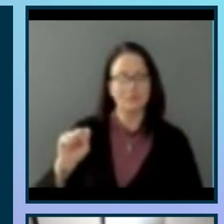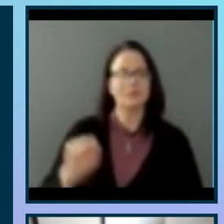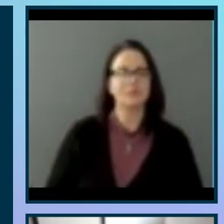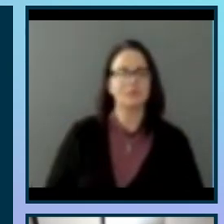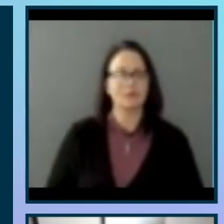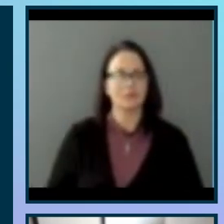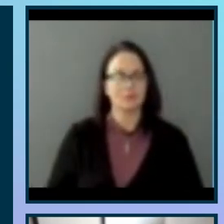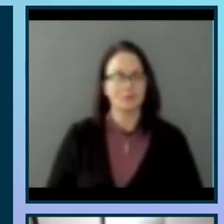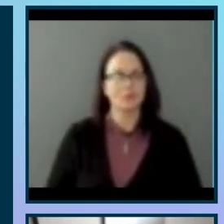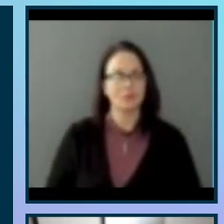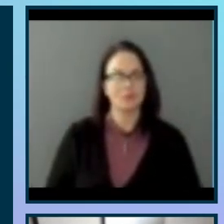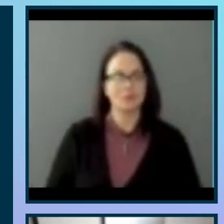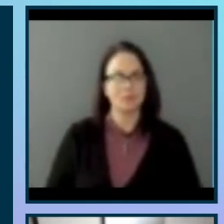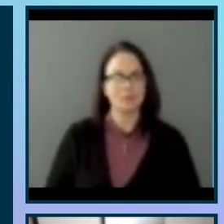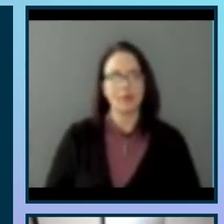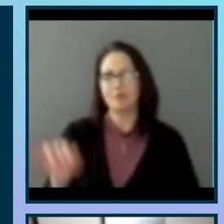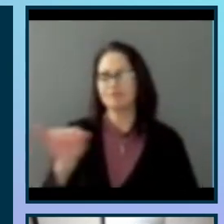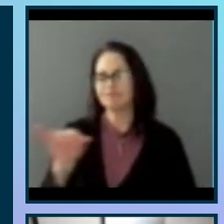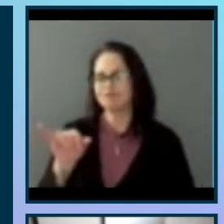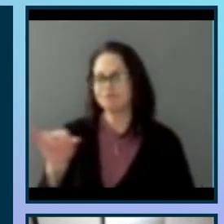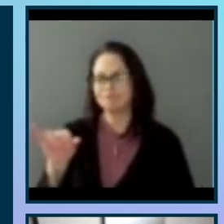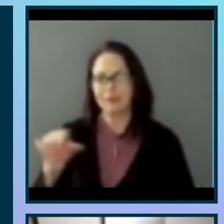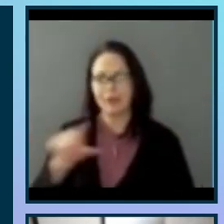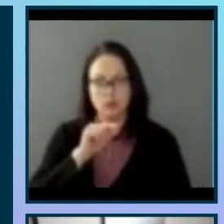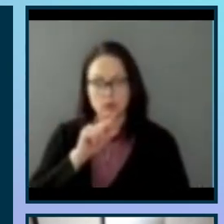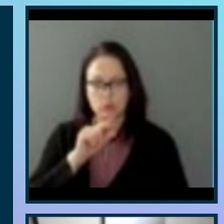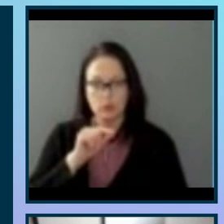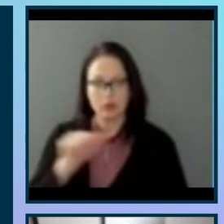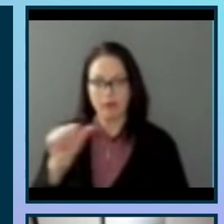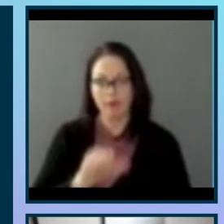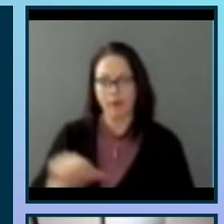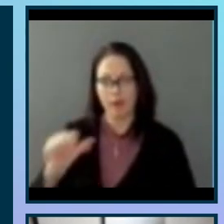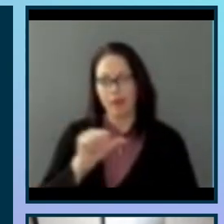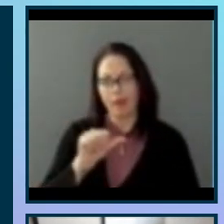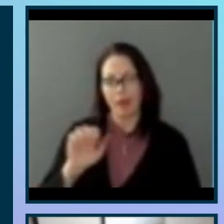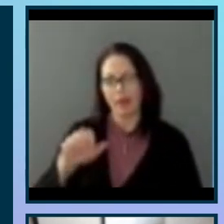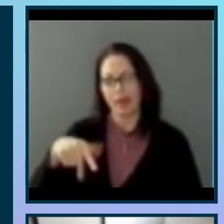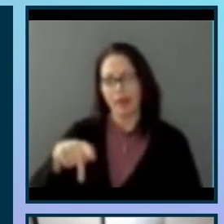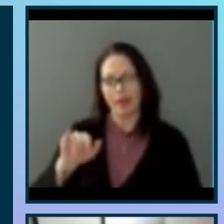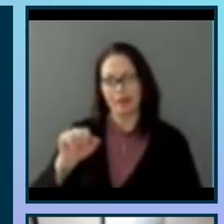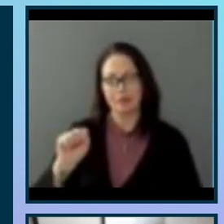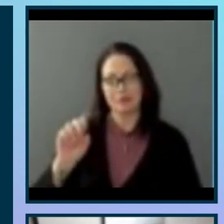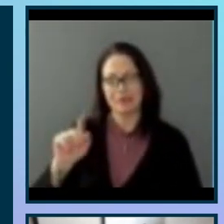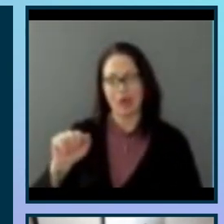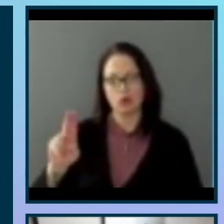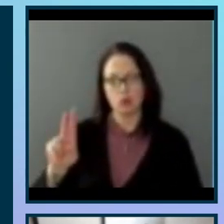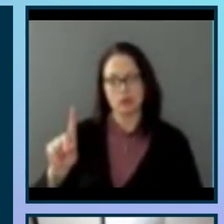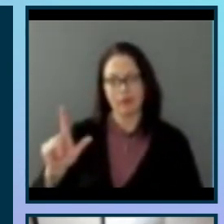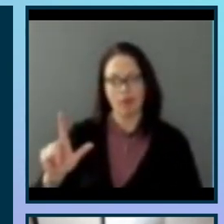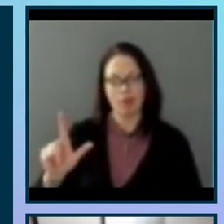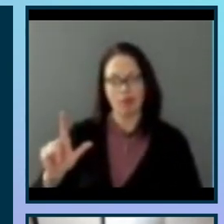The same as for at Twitter. It's at Eclipse Sound, U-D-L.